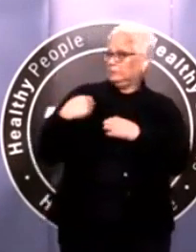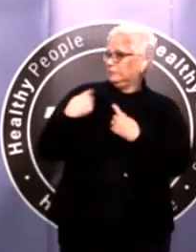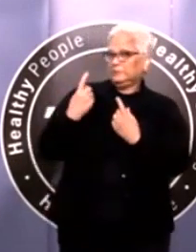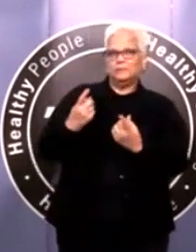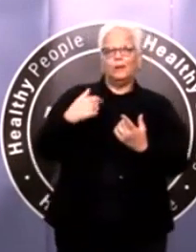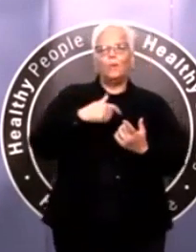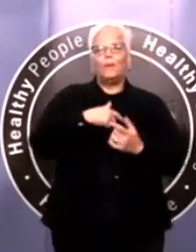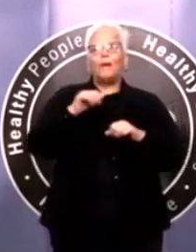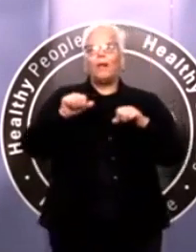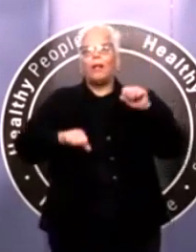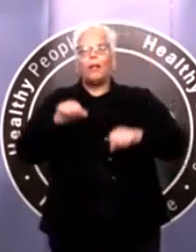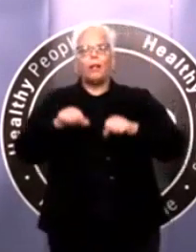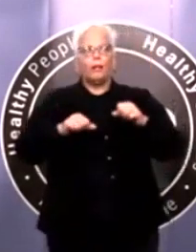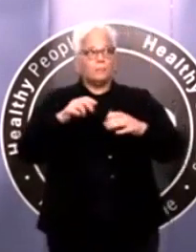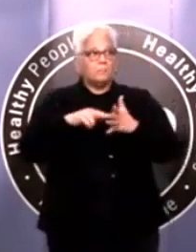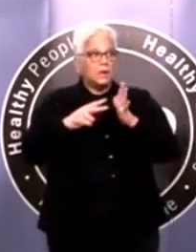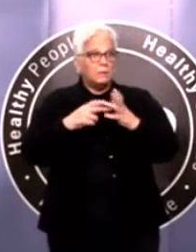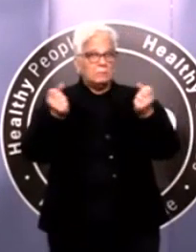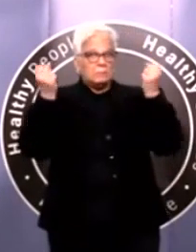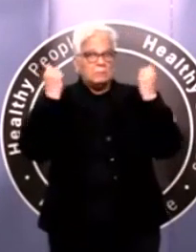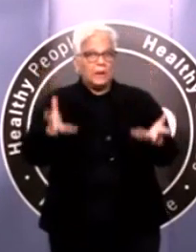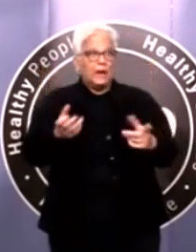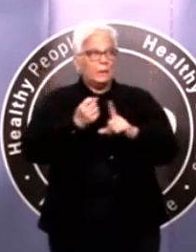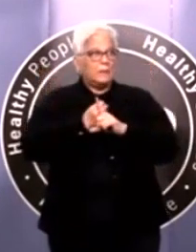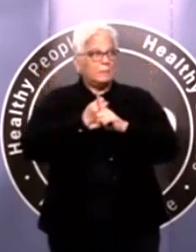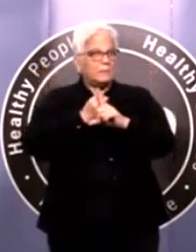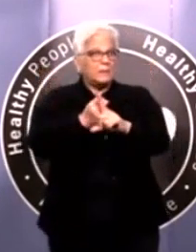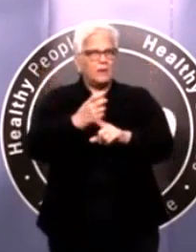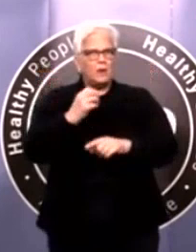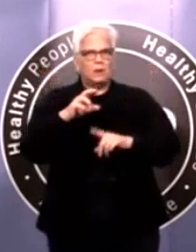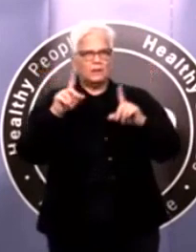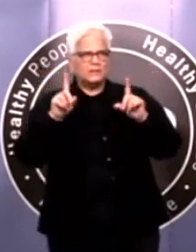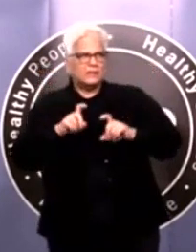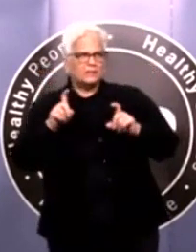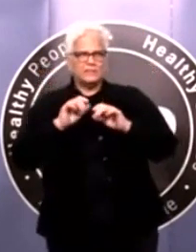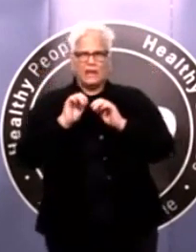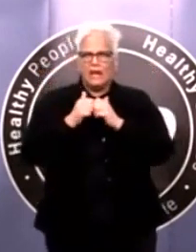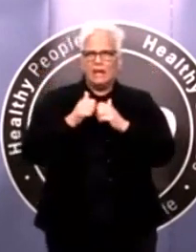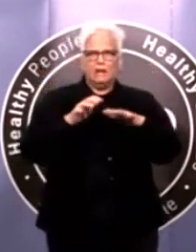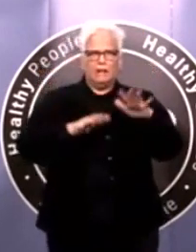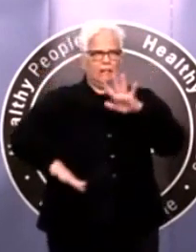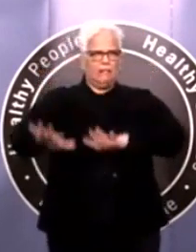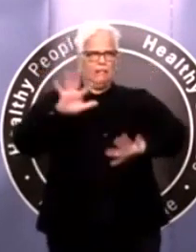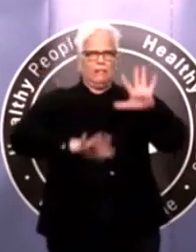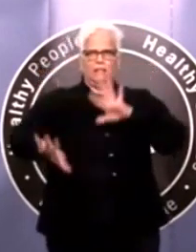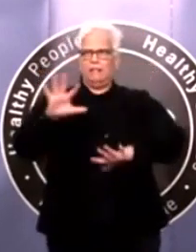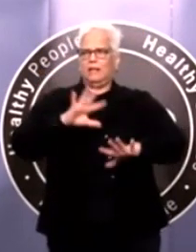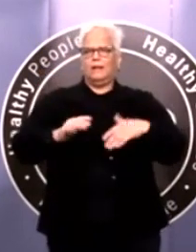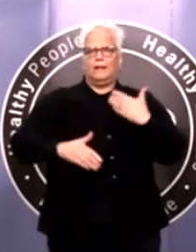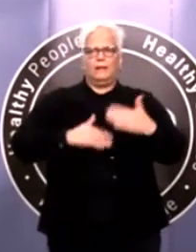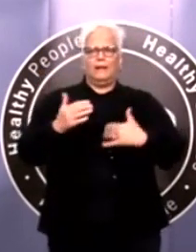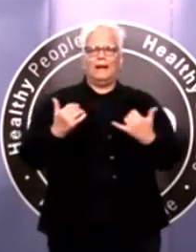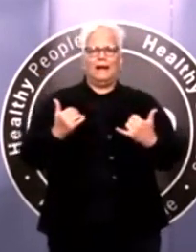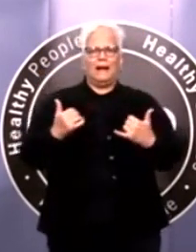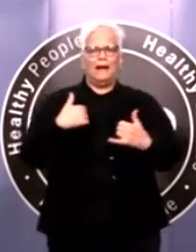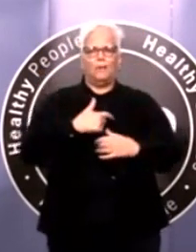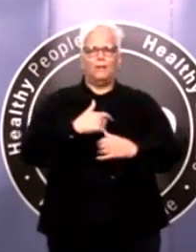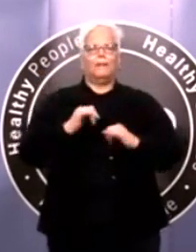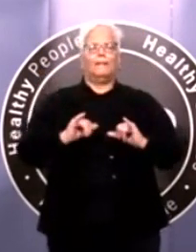we are in a better position than a lot of cities in the country, is that being in the center of the country,